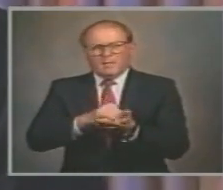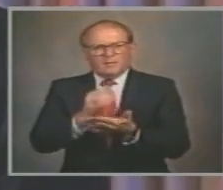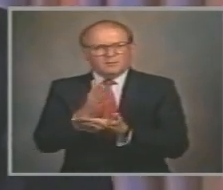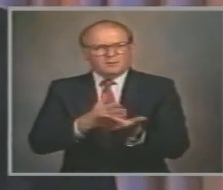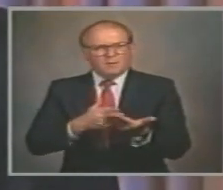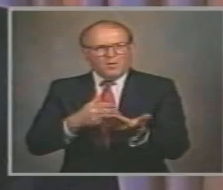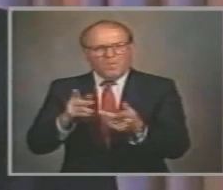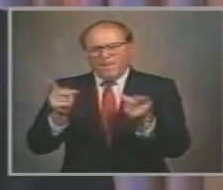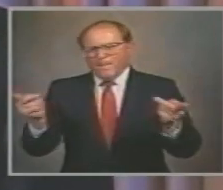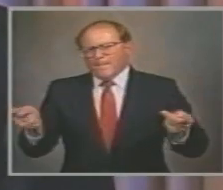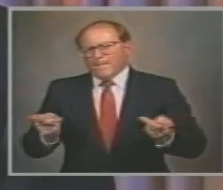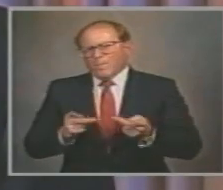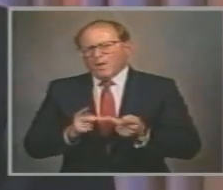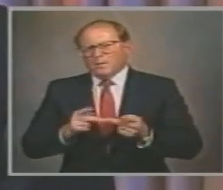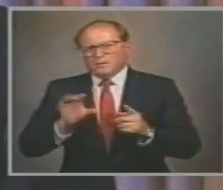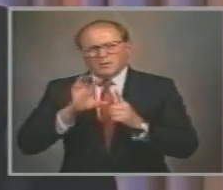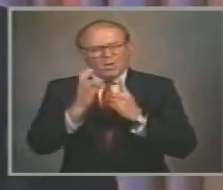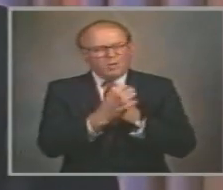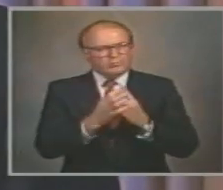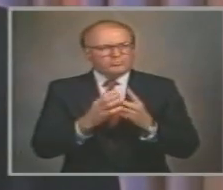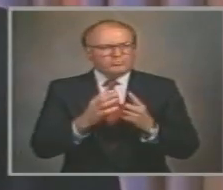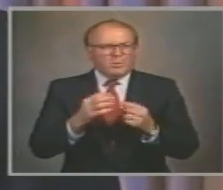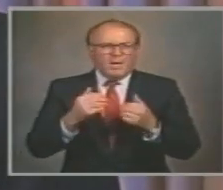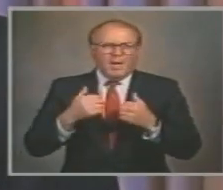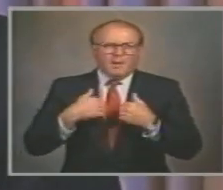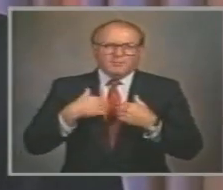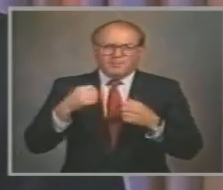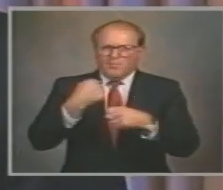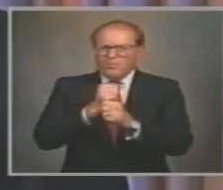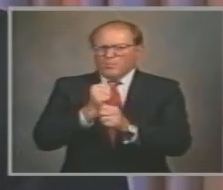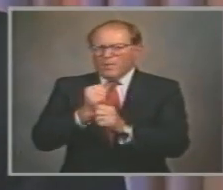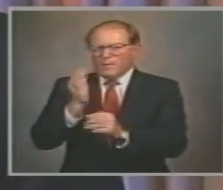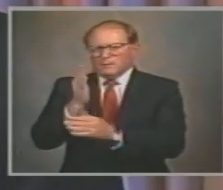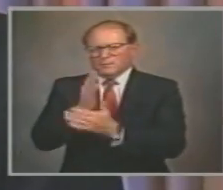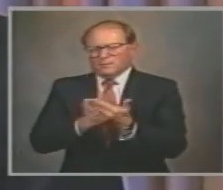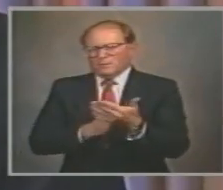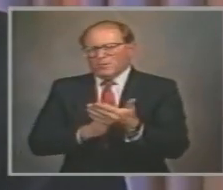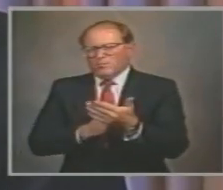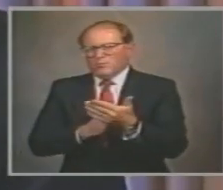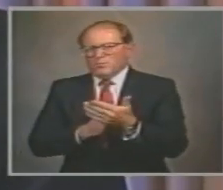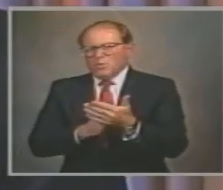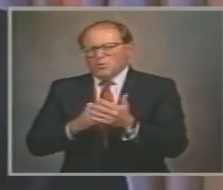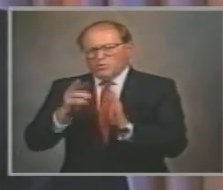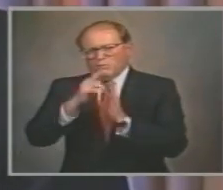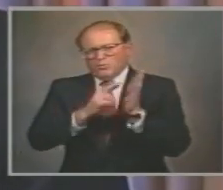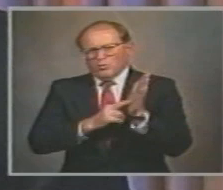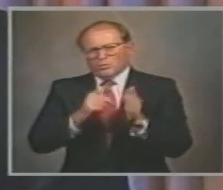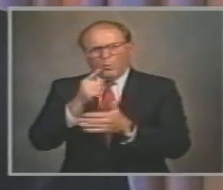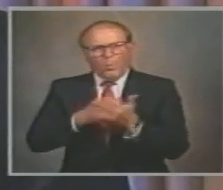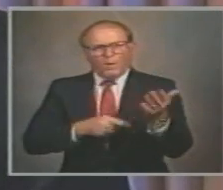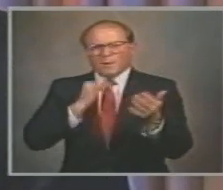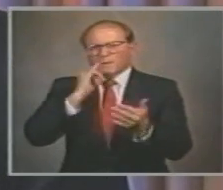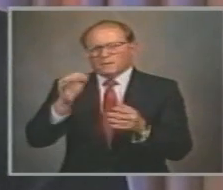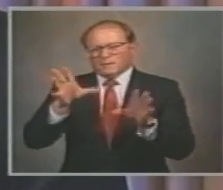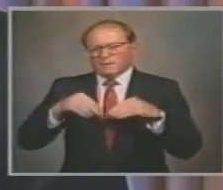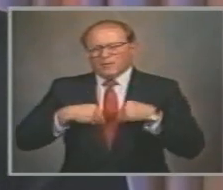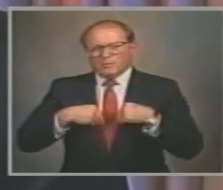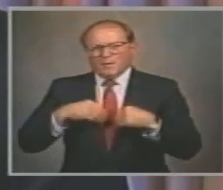Society Draws some lines On what shall be And shall not be Acceptable behavior